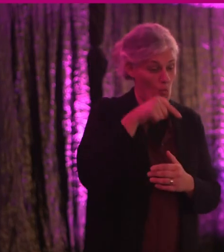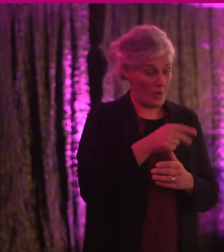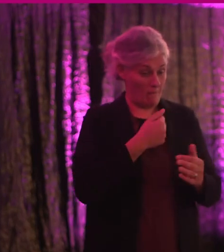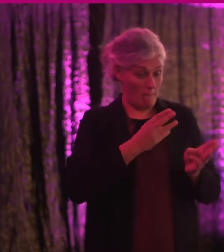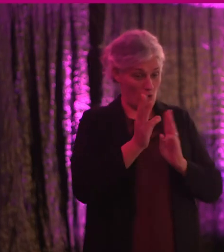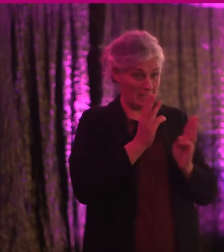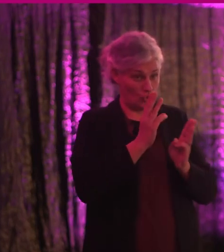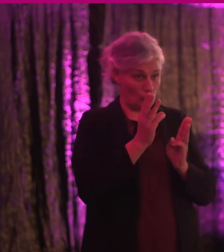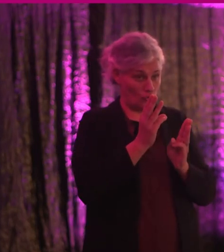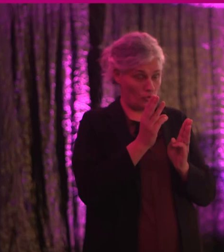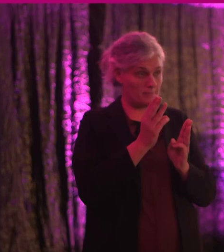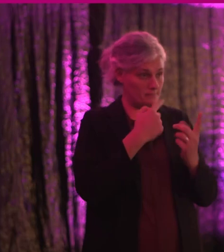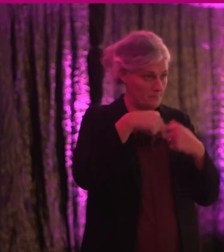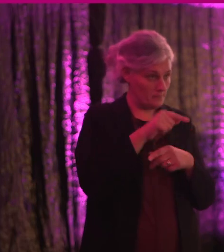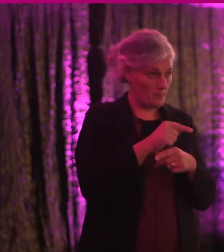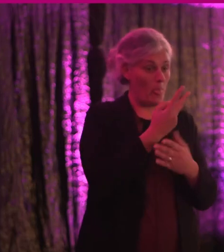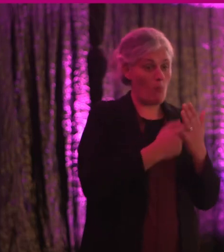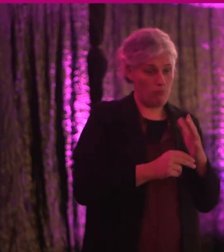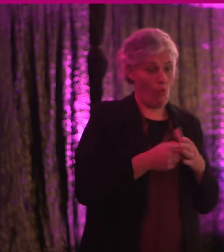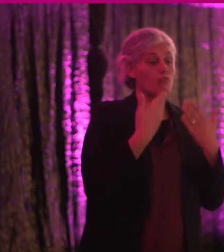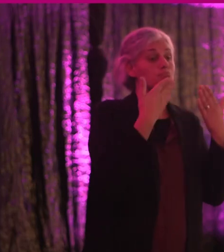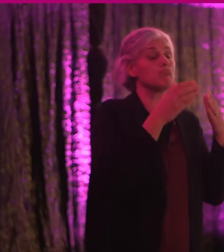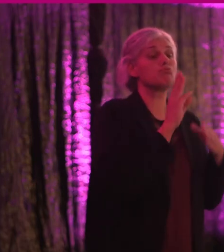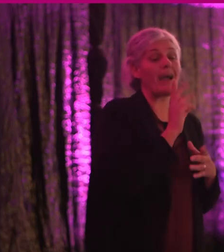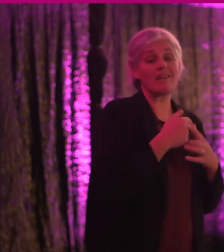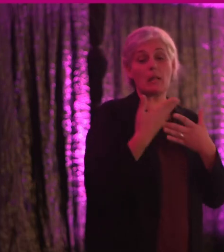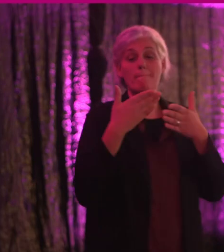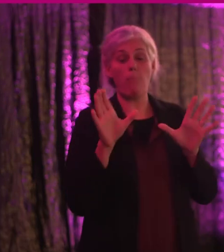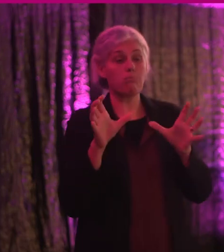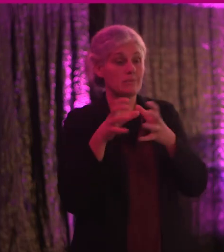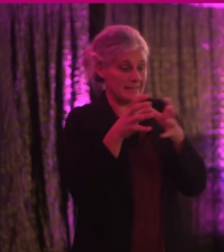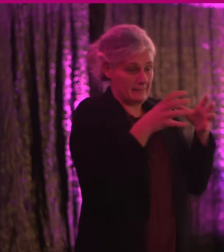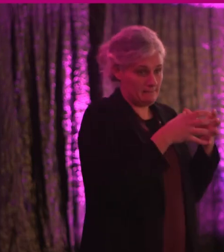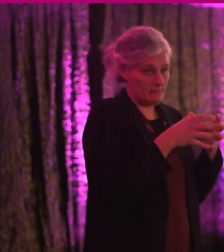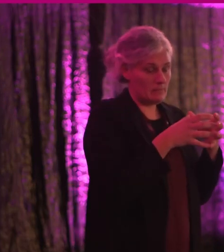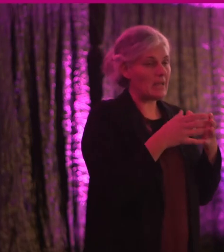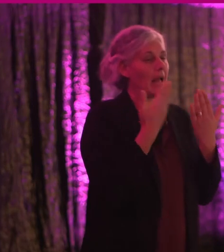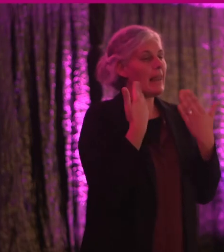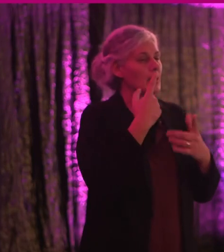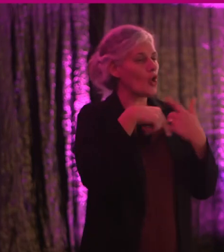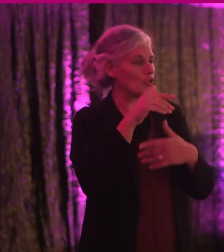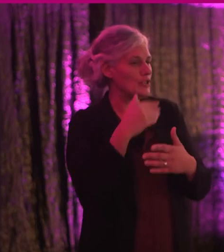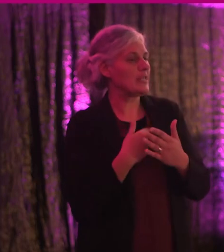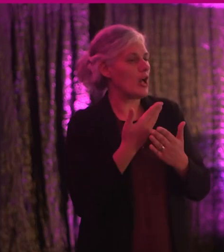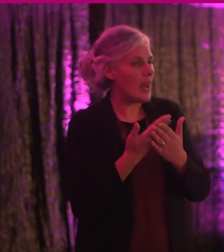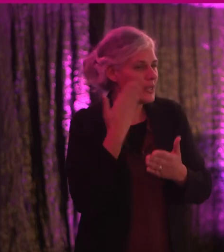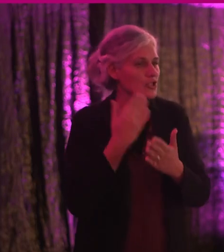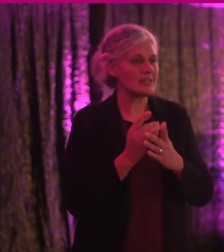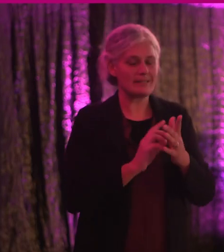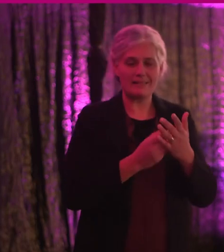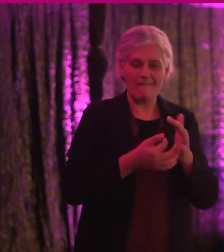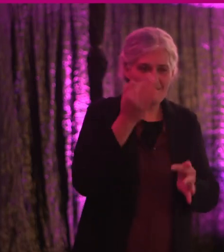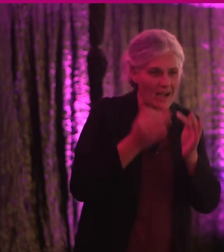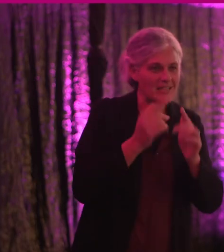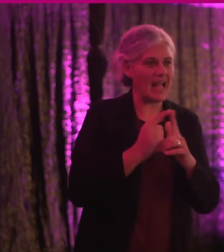practitioners in both the private and public sectors and which will allow lessons, innovations, innovations successes to be